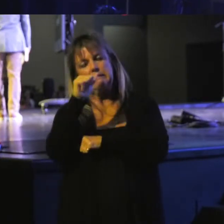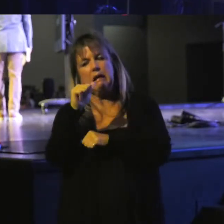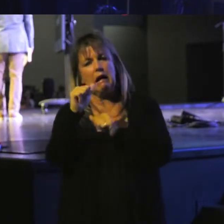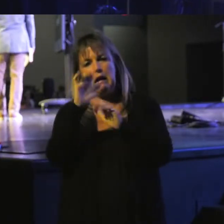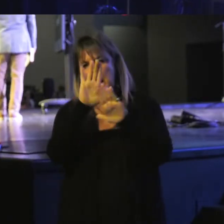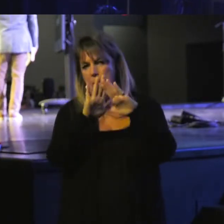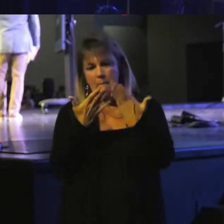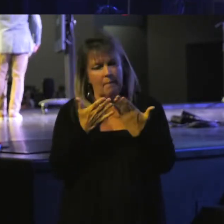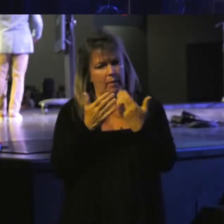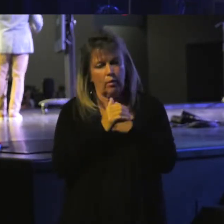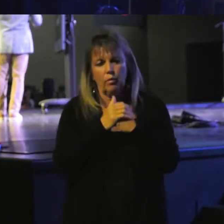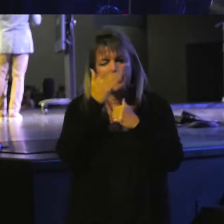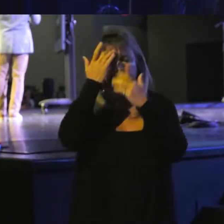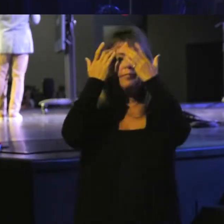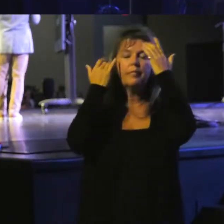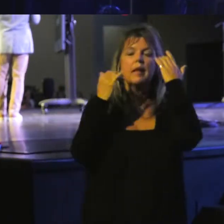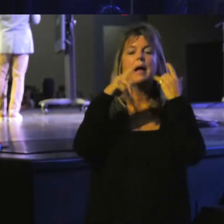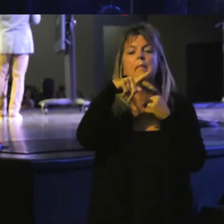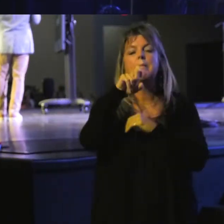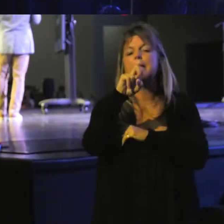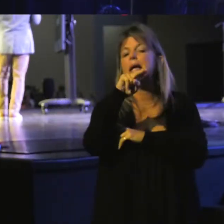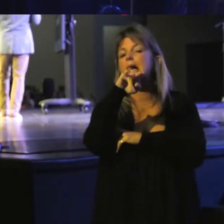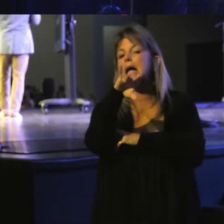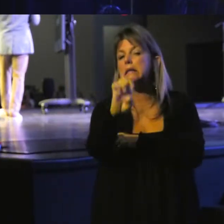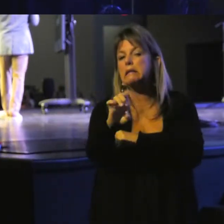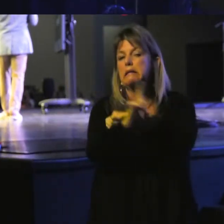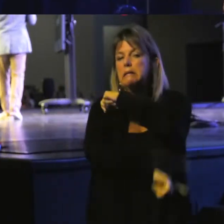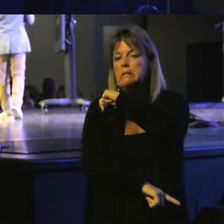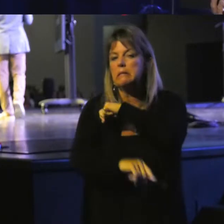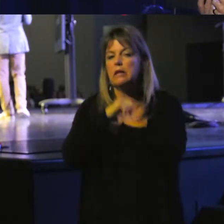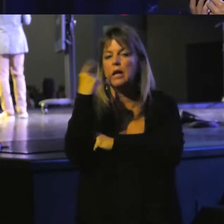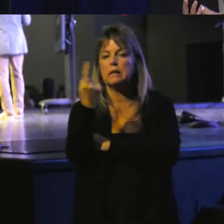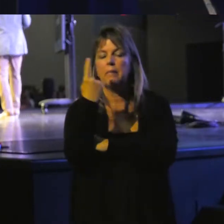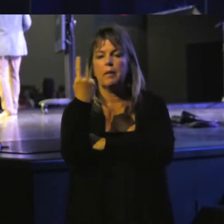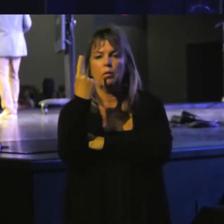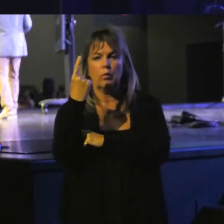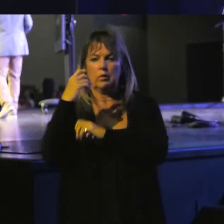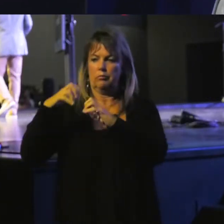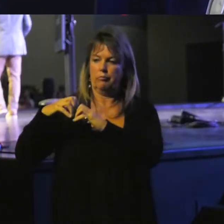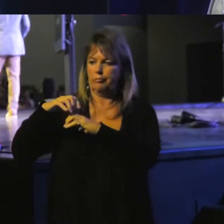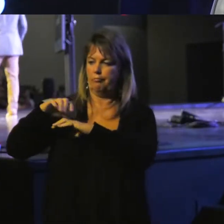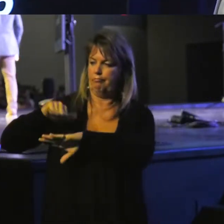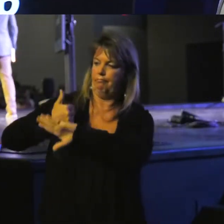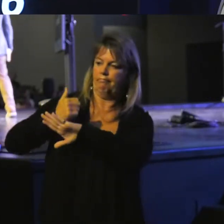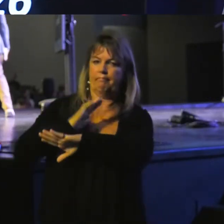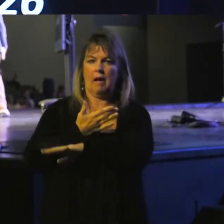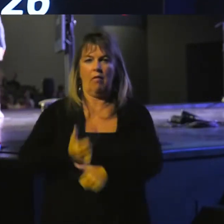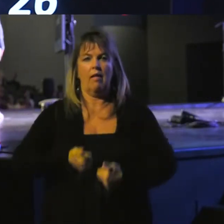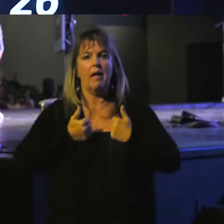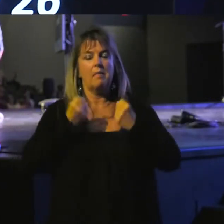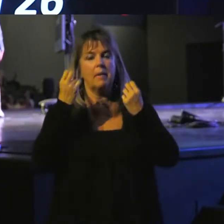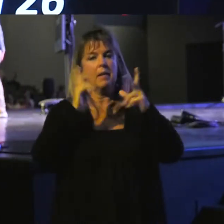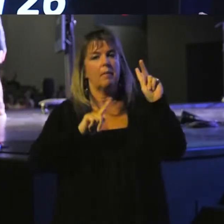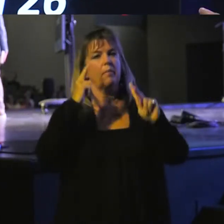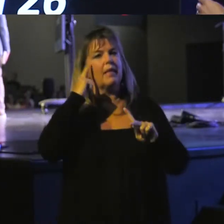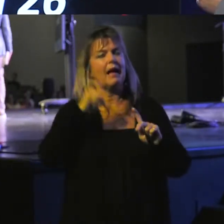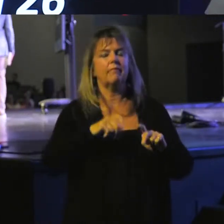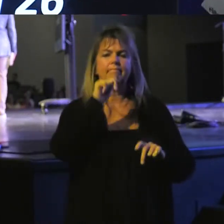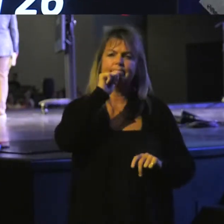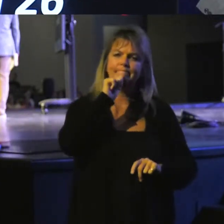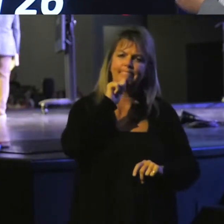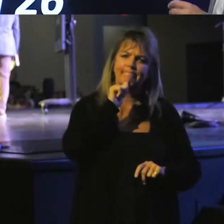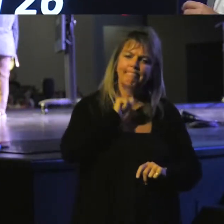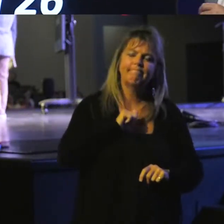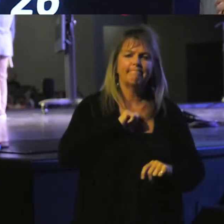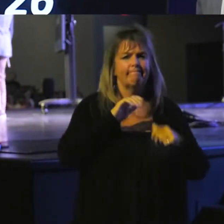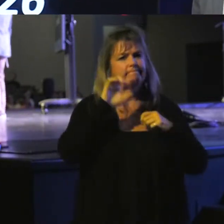doctrine. Penance is not something that we should ever build our life on. For many people, they think, well, I have to go through a certain